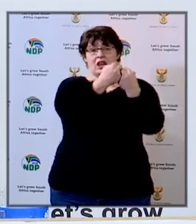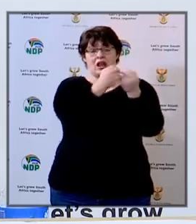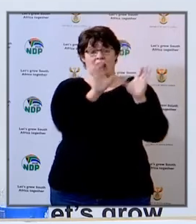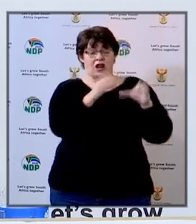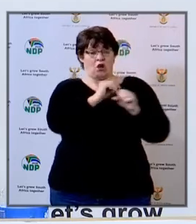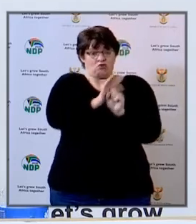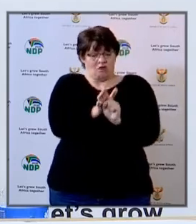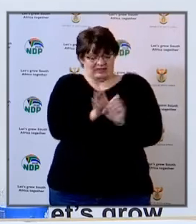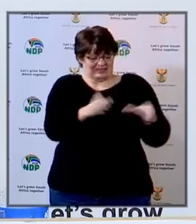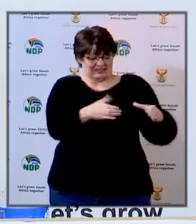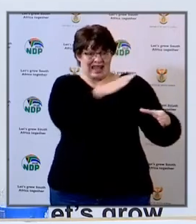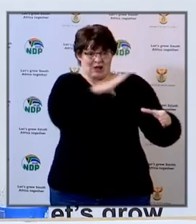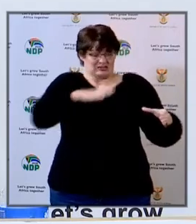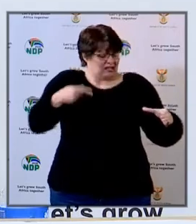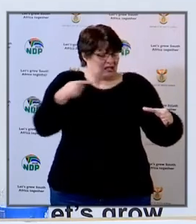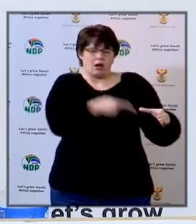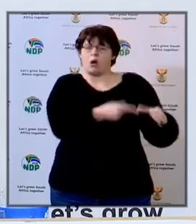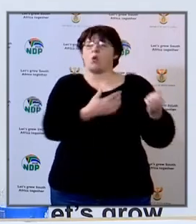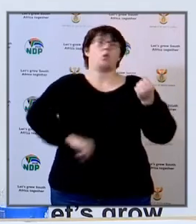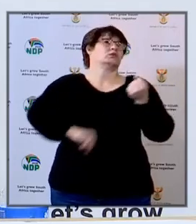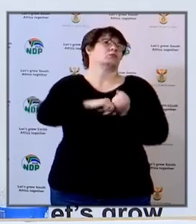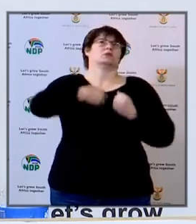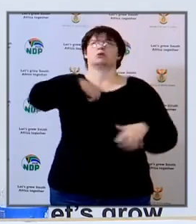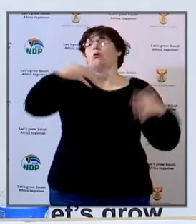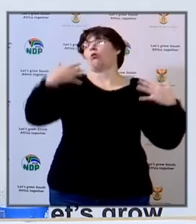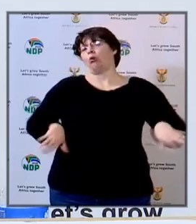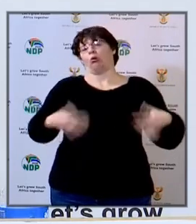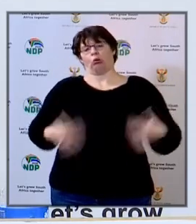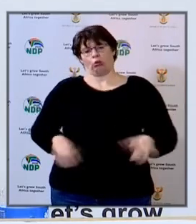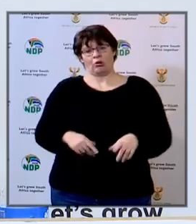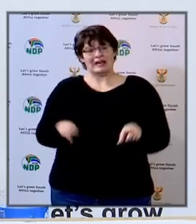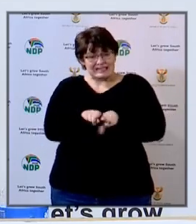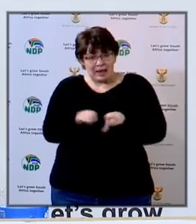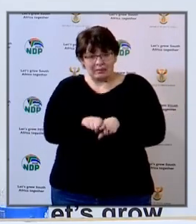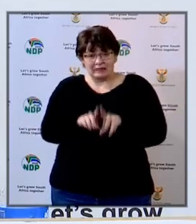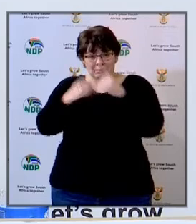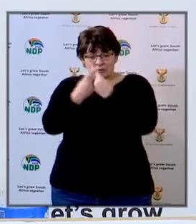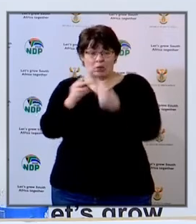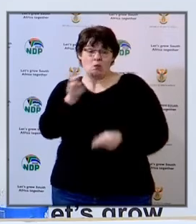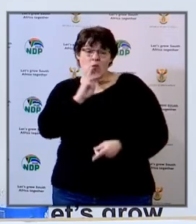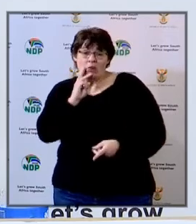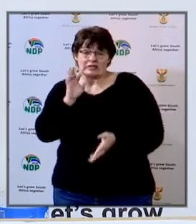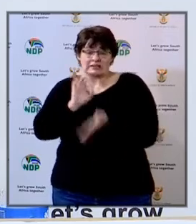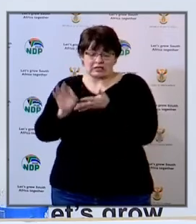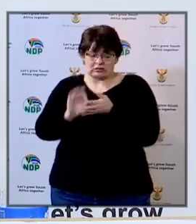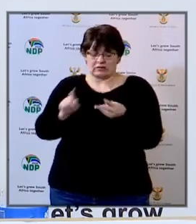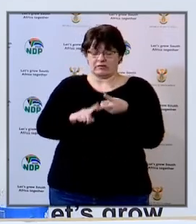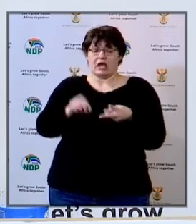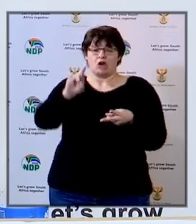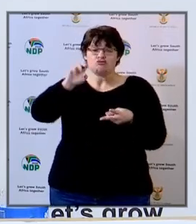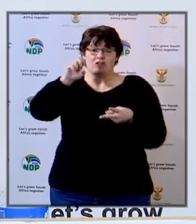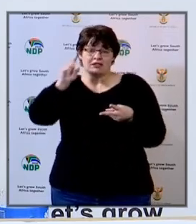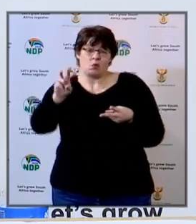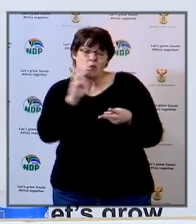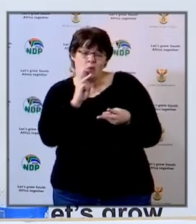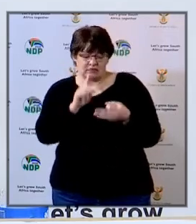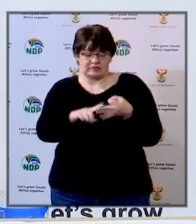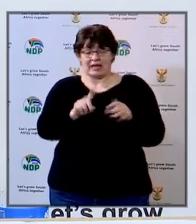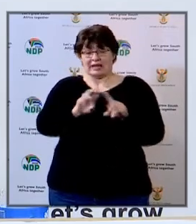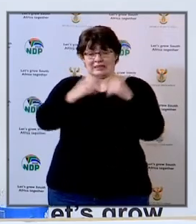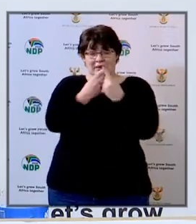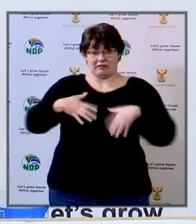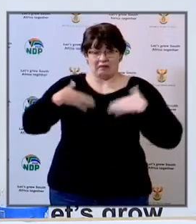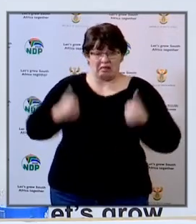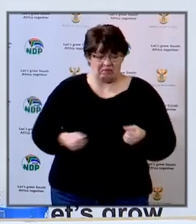Council, and the support that has been provided, as I said earlier, by the Department of Water and Sanitation, including Rand Water, the Department